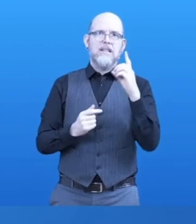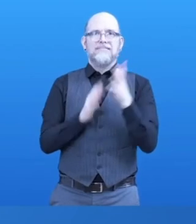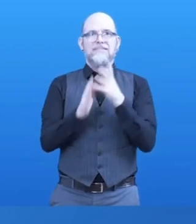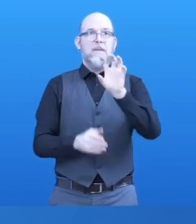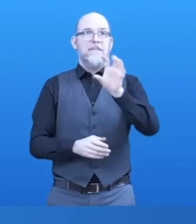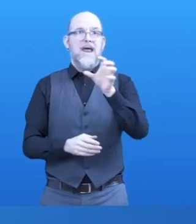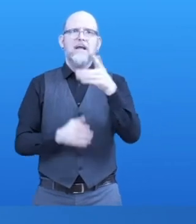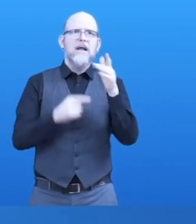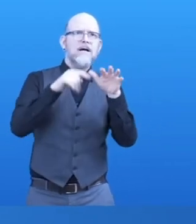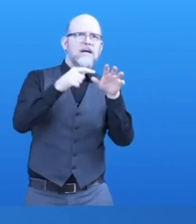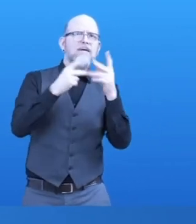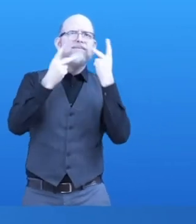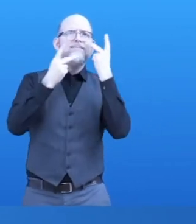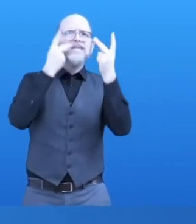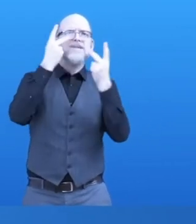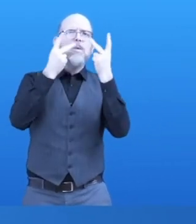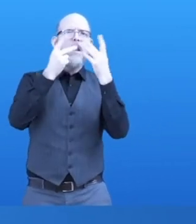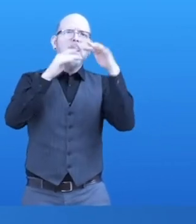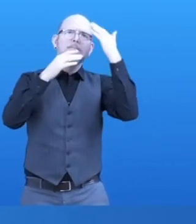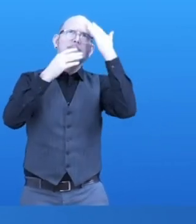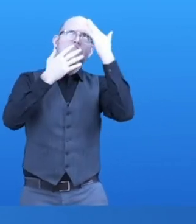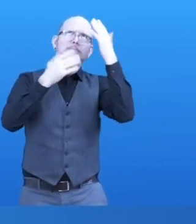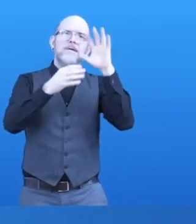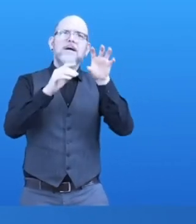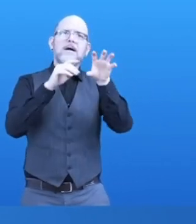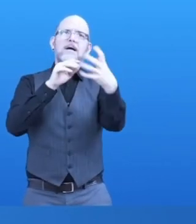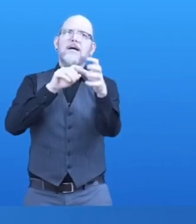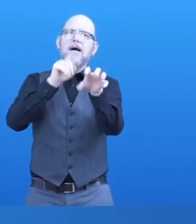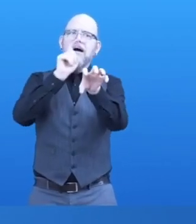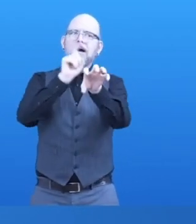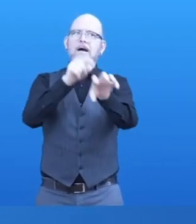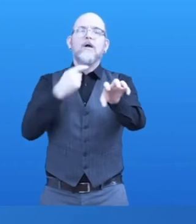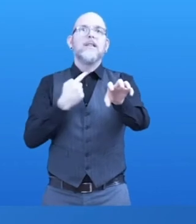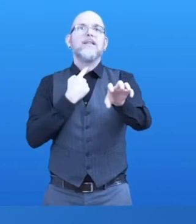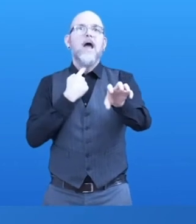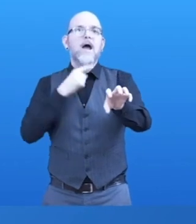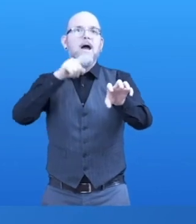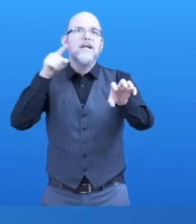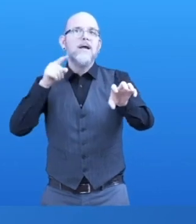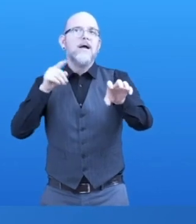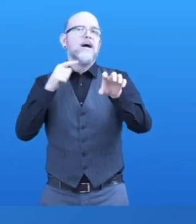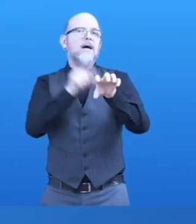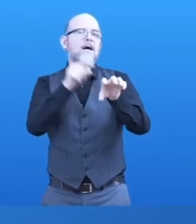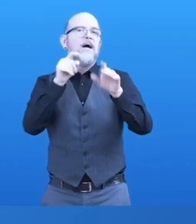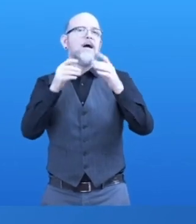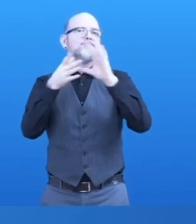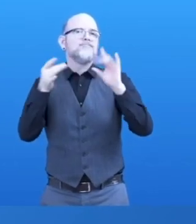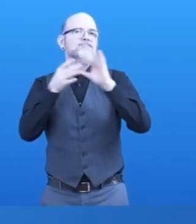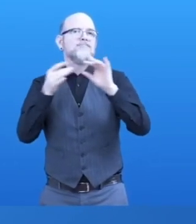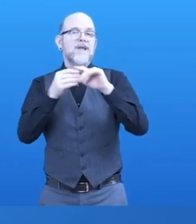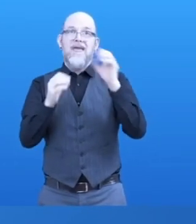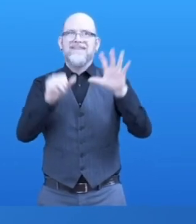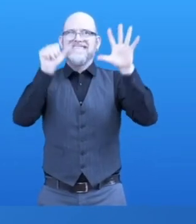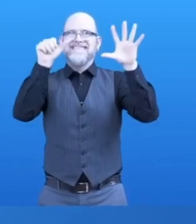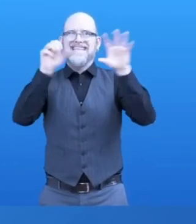Bolly Landers live. These are six characters who are ball shaped, each have a signature sound and a specific way of moving around.